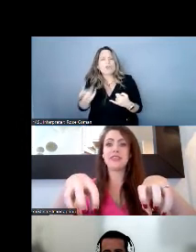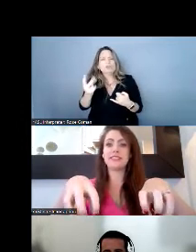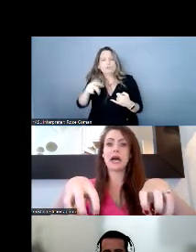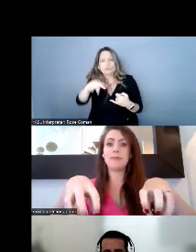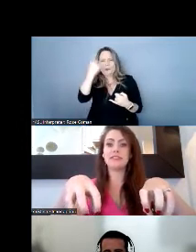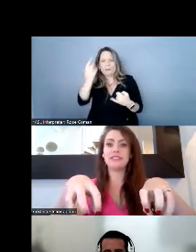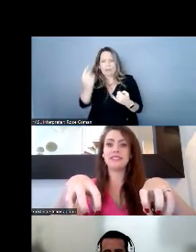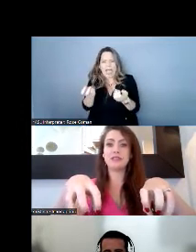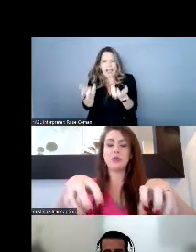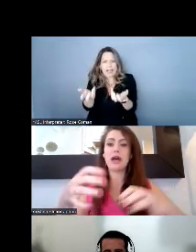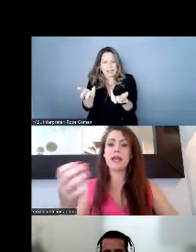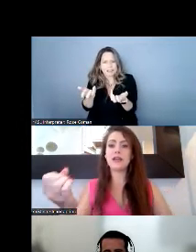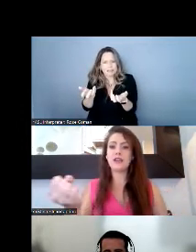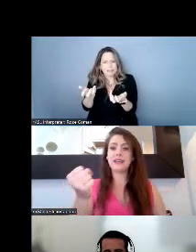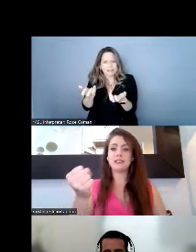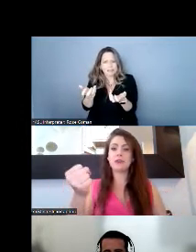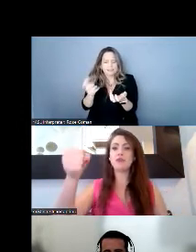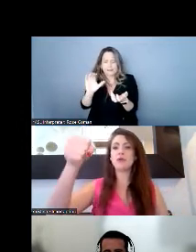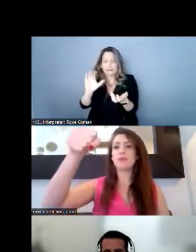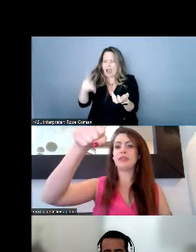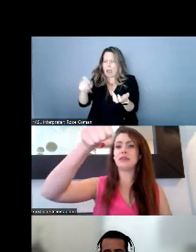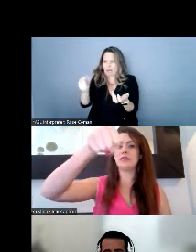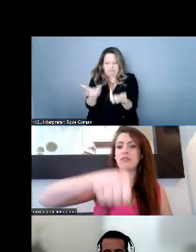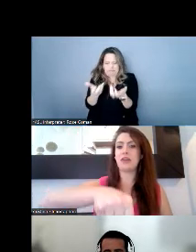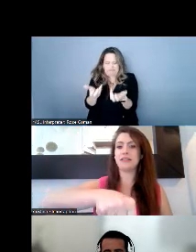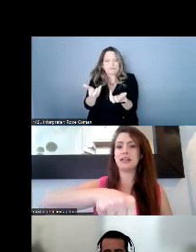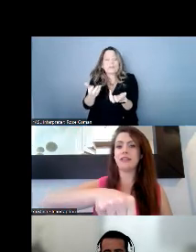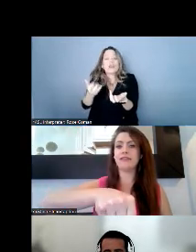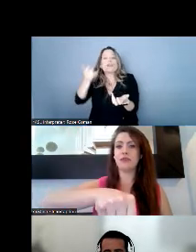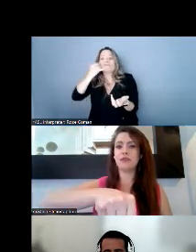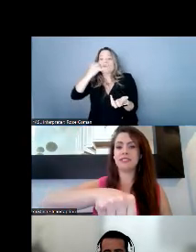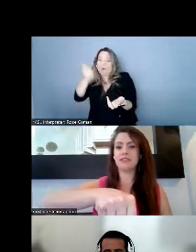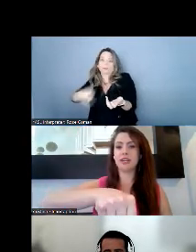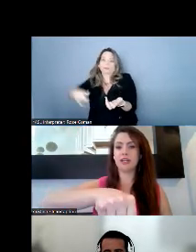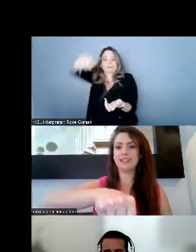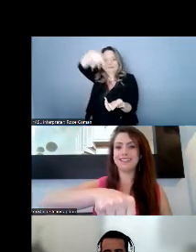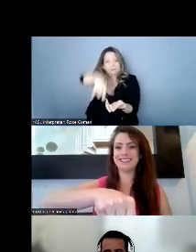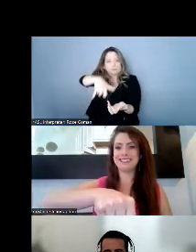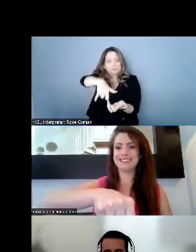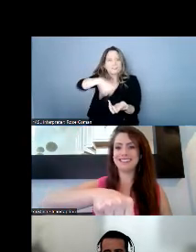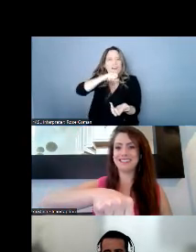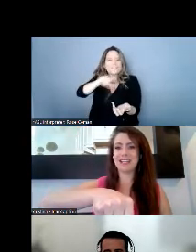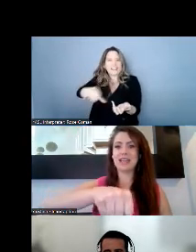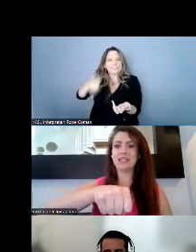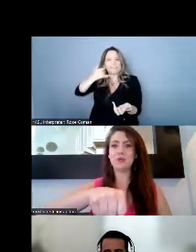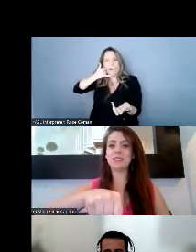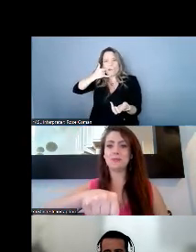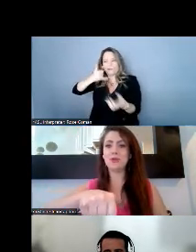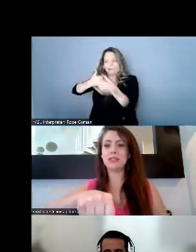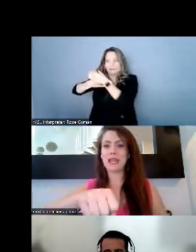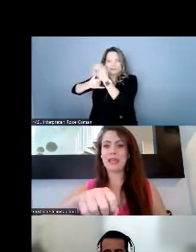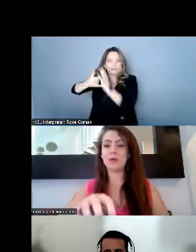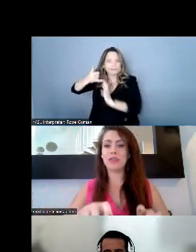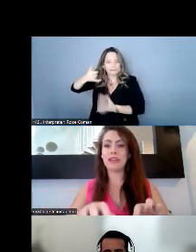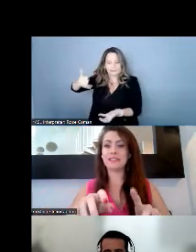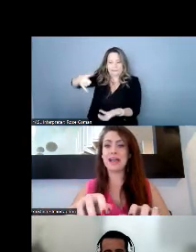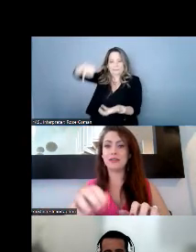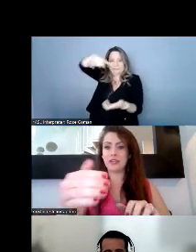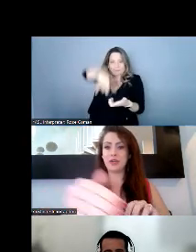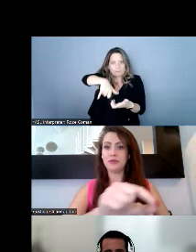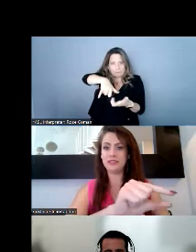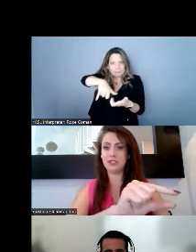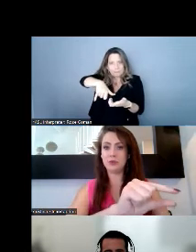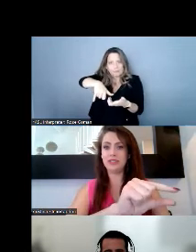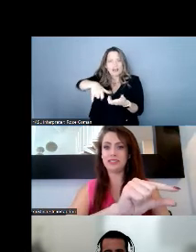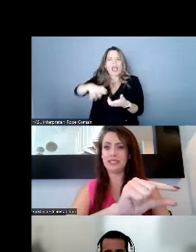at the top of the tty that's where you would put the landline telephone receiver and you would communicate with like